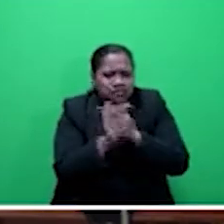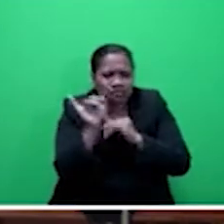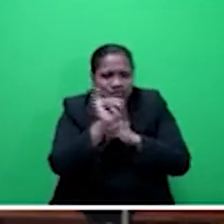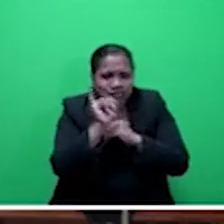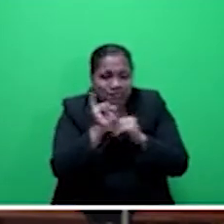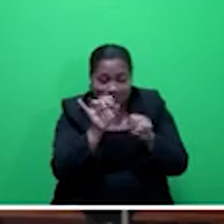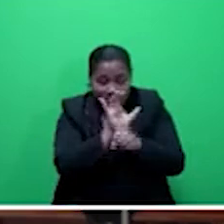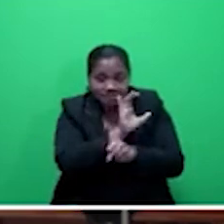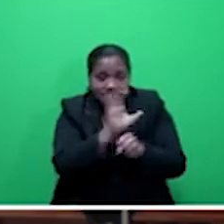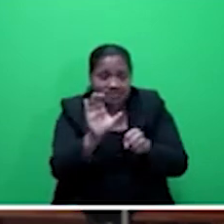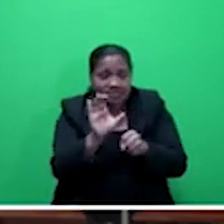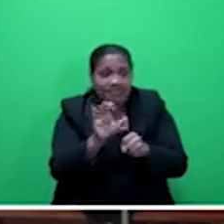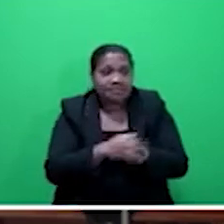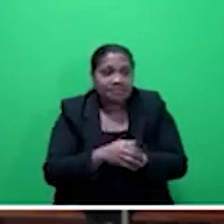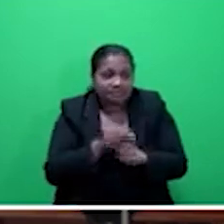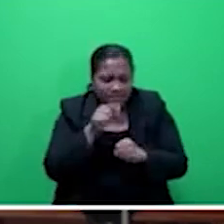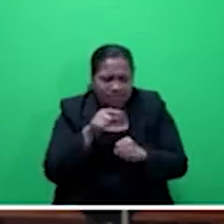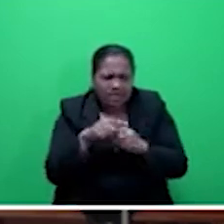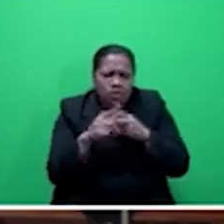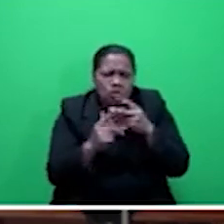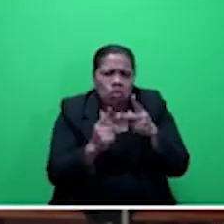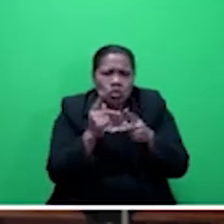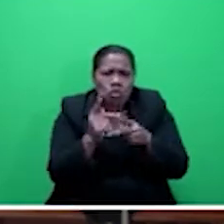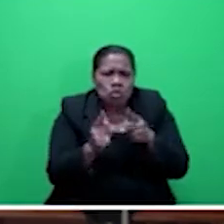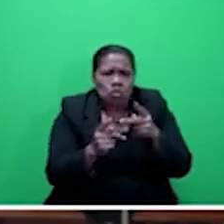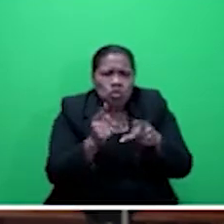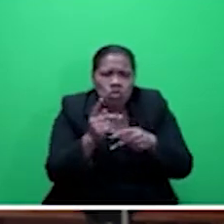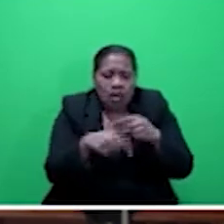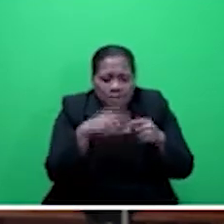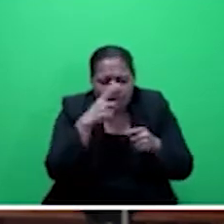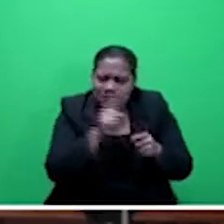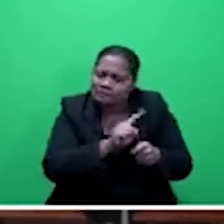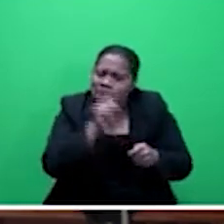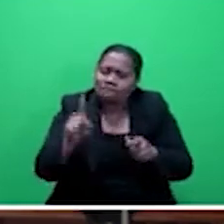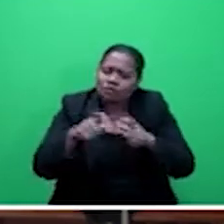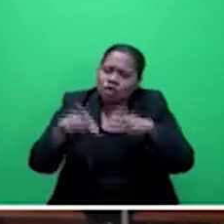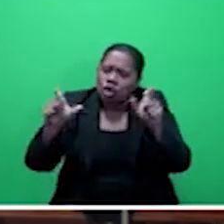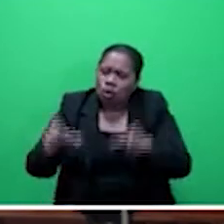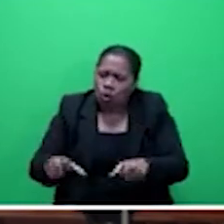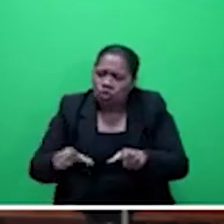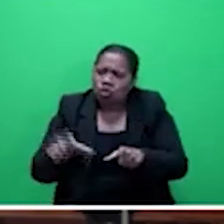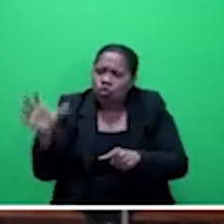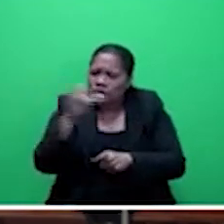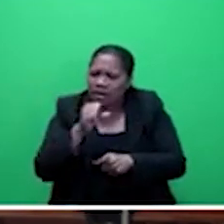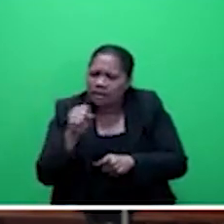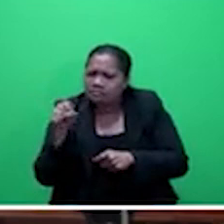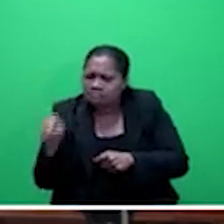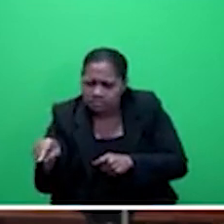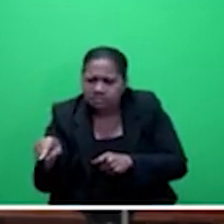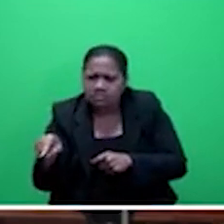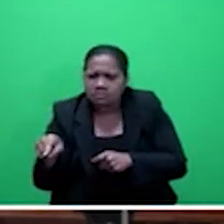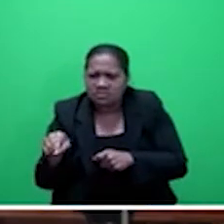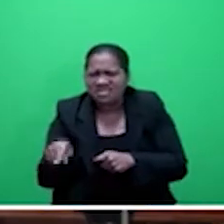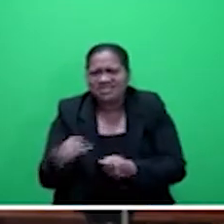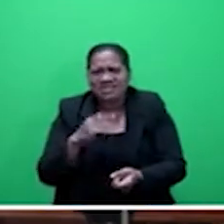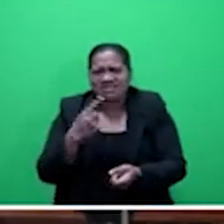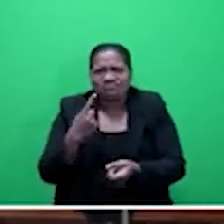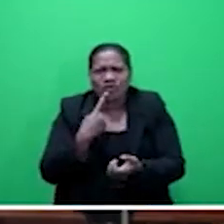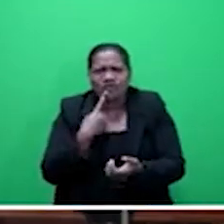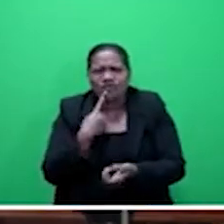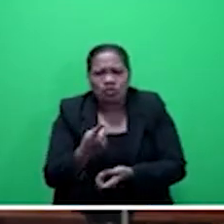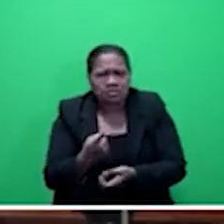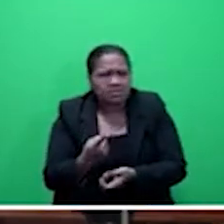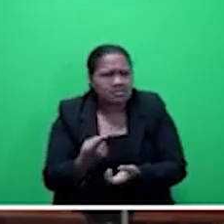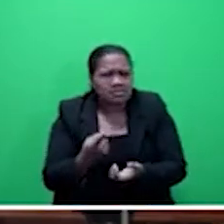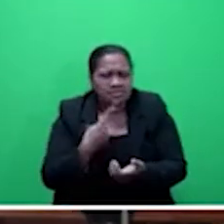It was a very litigious process. People actually had to go to courts to make a claim. And it is what we call a fault system. So, in other